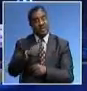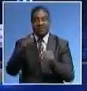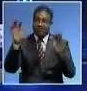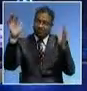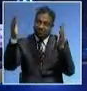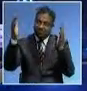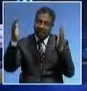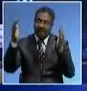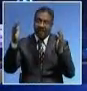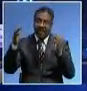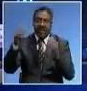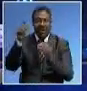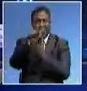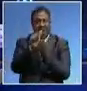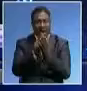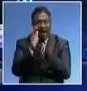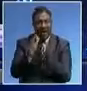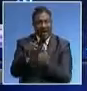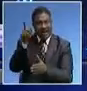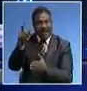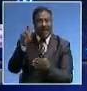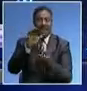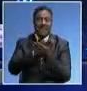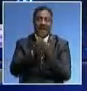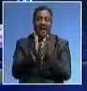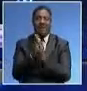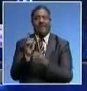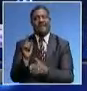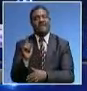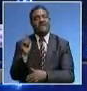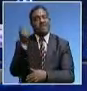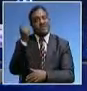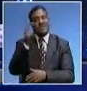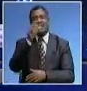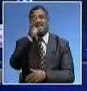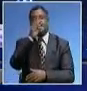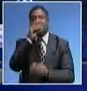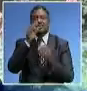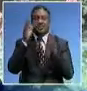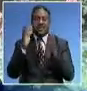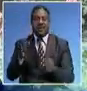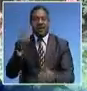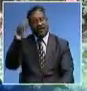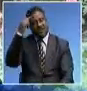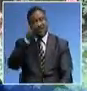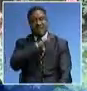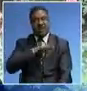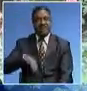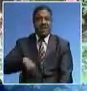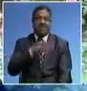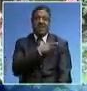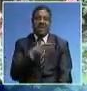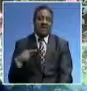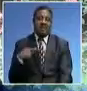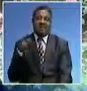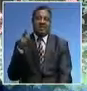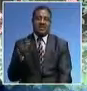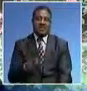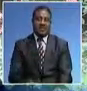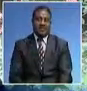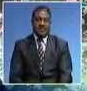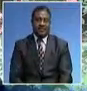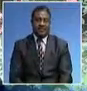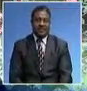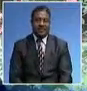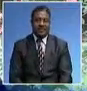choosing prominent lawyer Nellie Muti as the country's first woman speaker of the National Assembly. We suggest